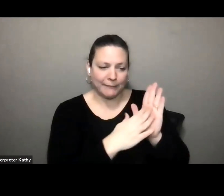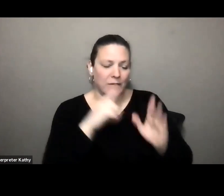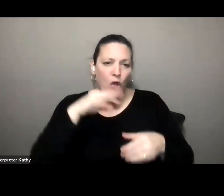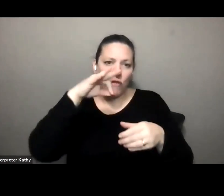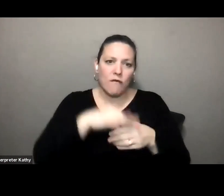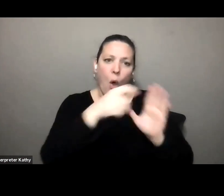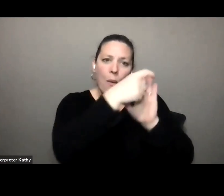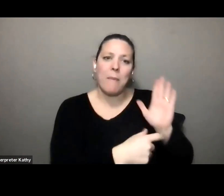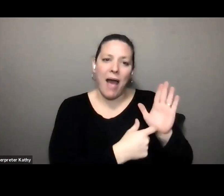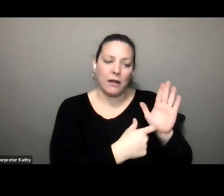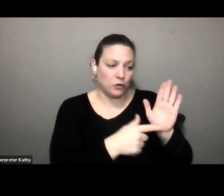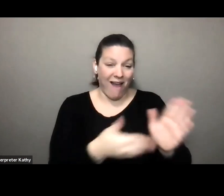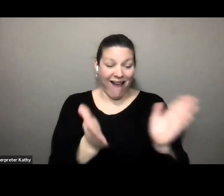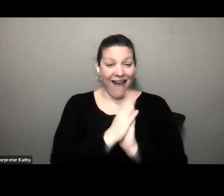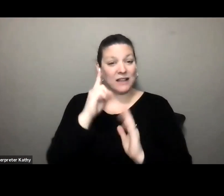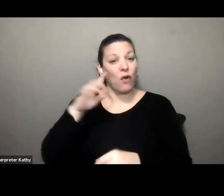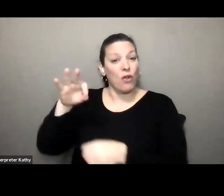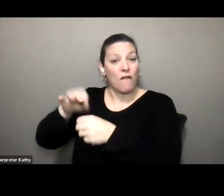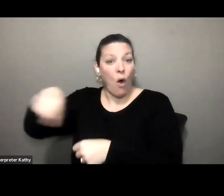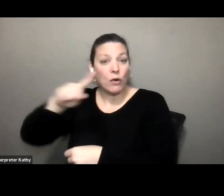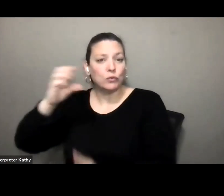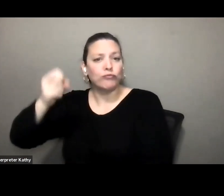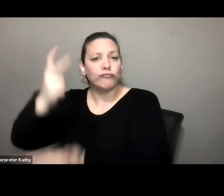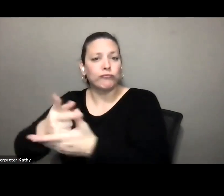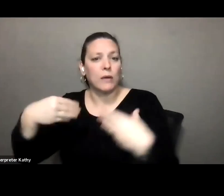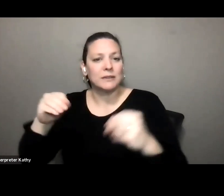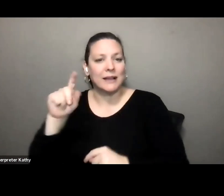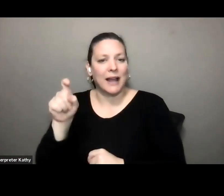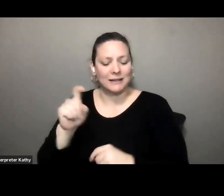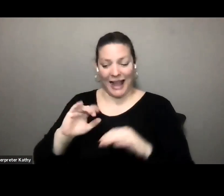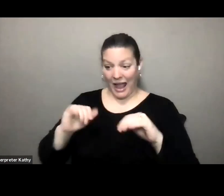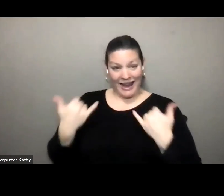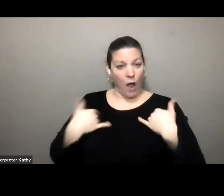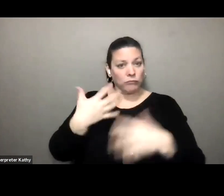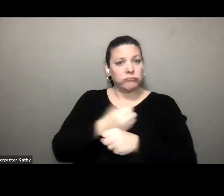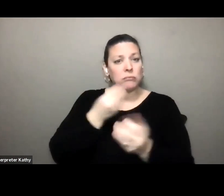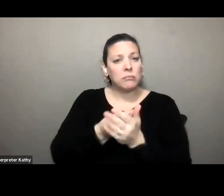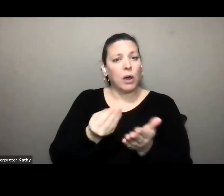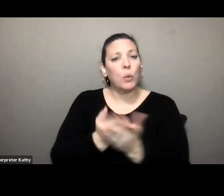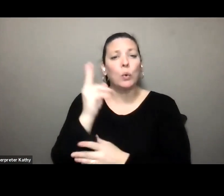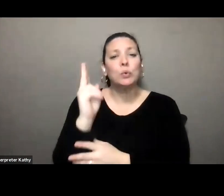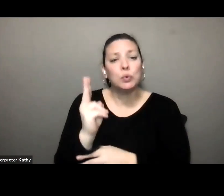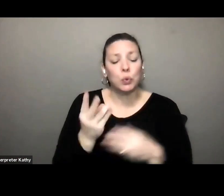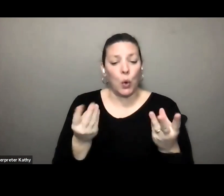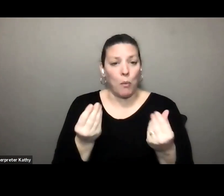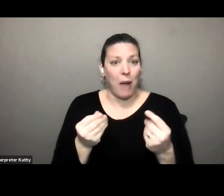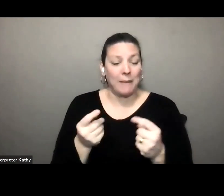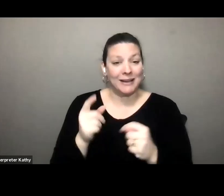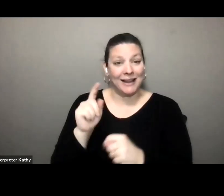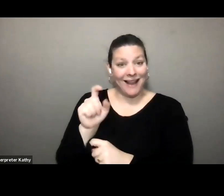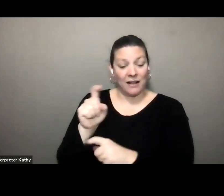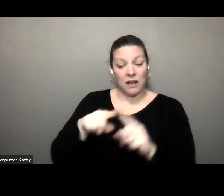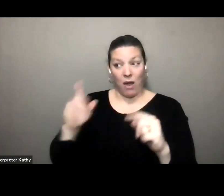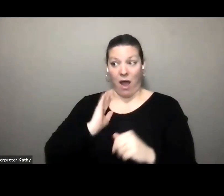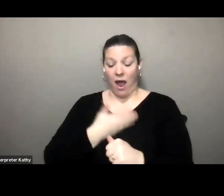for a sales tax so right now we are funded currently by two property taxes and what this language would ultimately